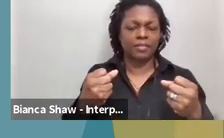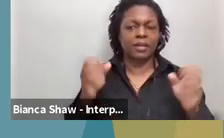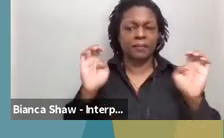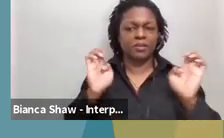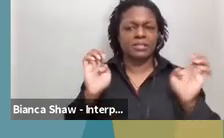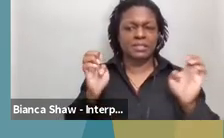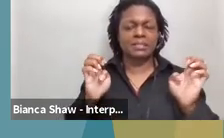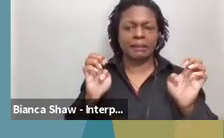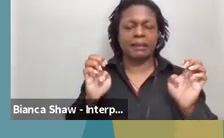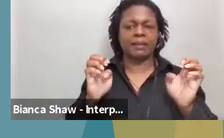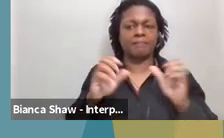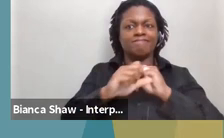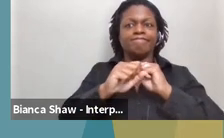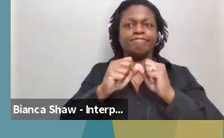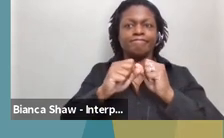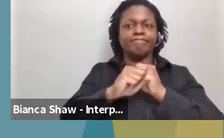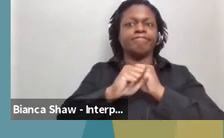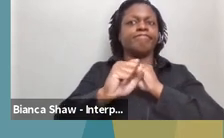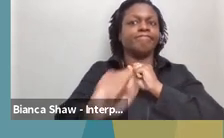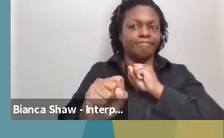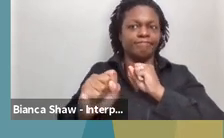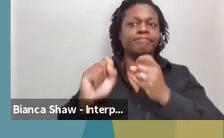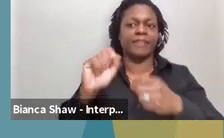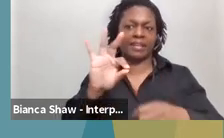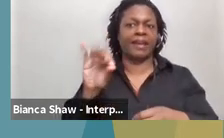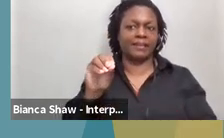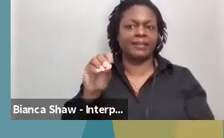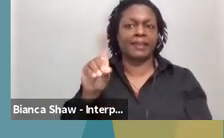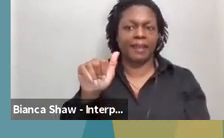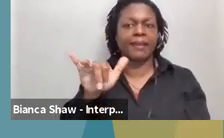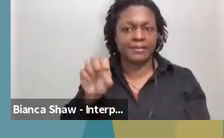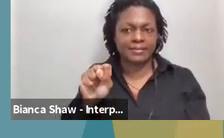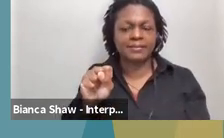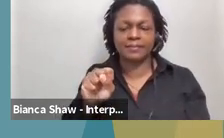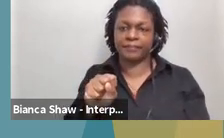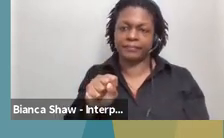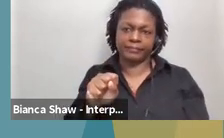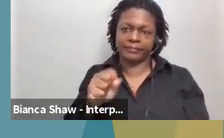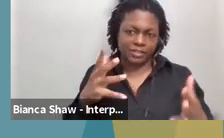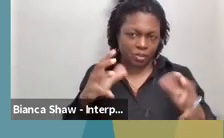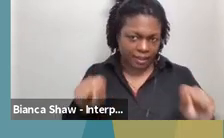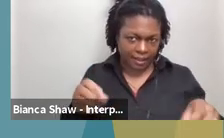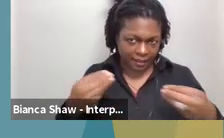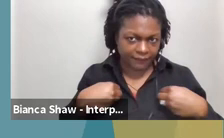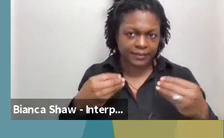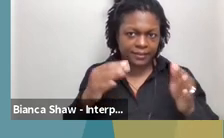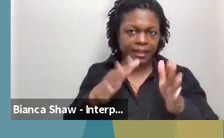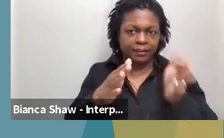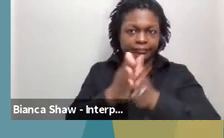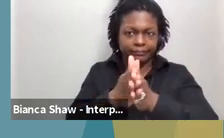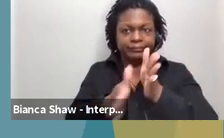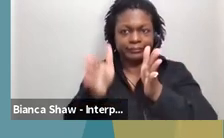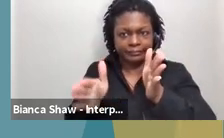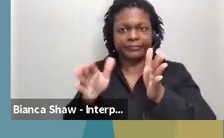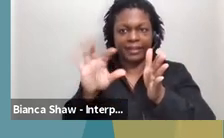days at a time. So we would anticipate then in October looking for another extension.